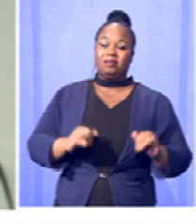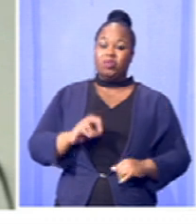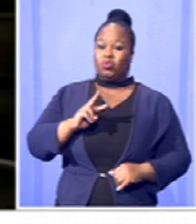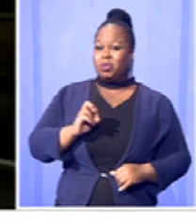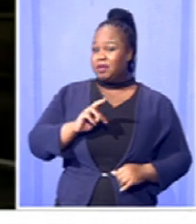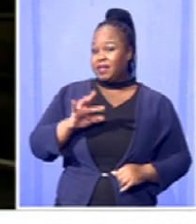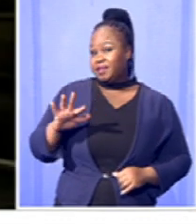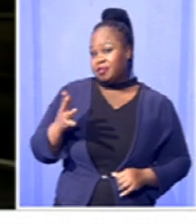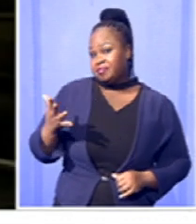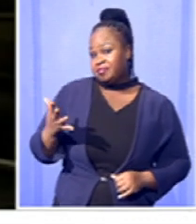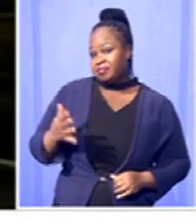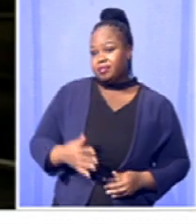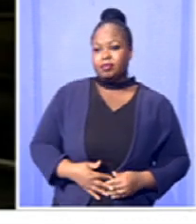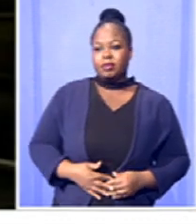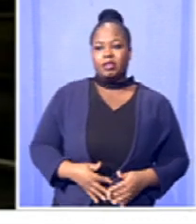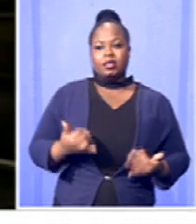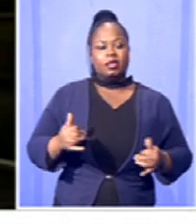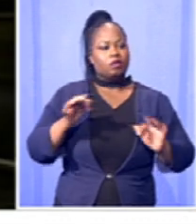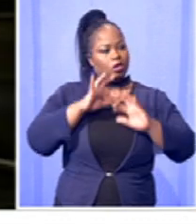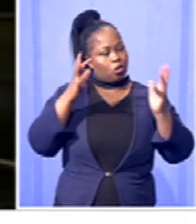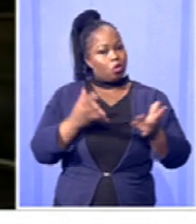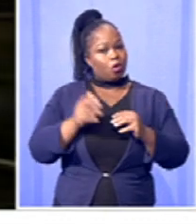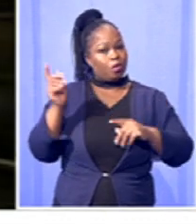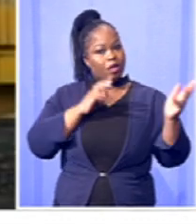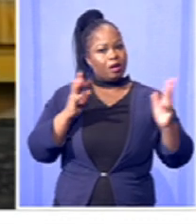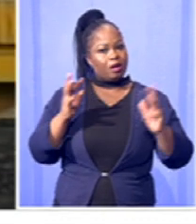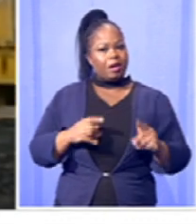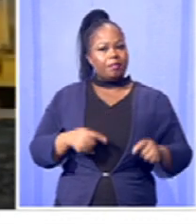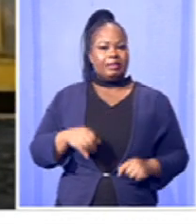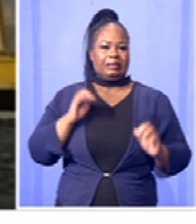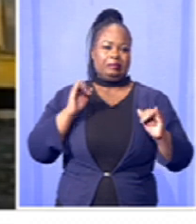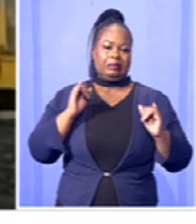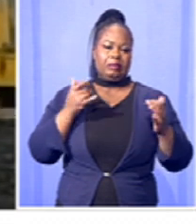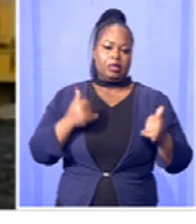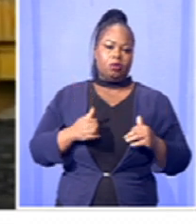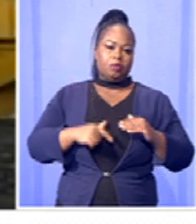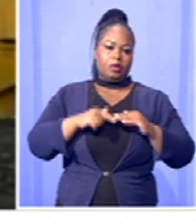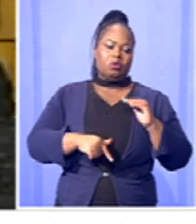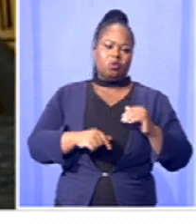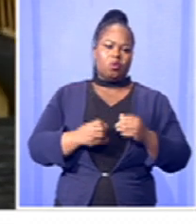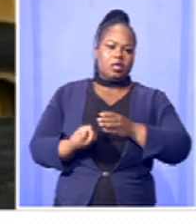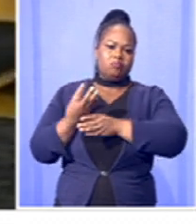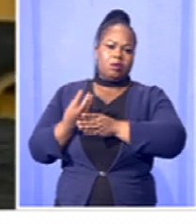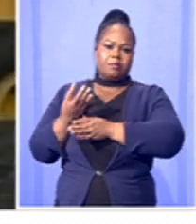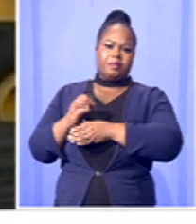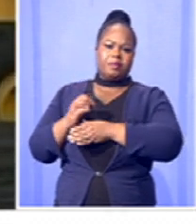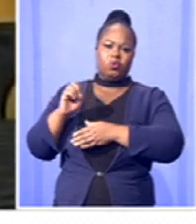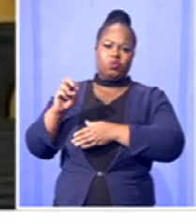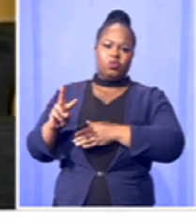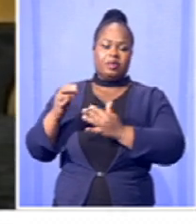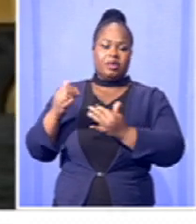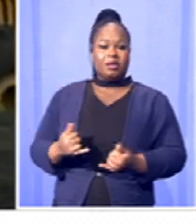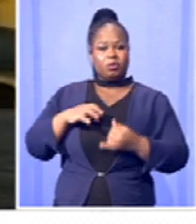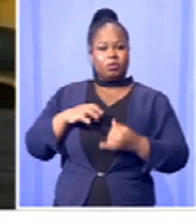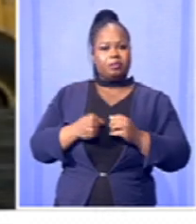2025? With the current global climate crisis pushing nations to lower their carbon emissions, the move towards a